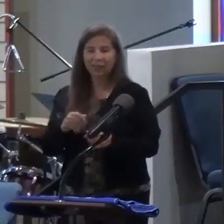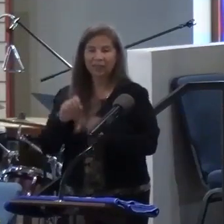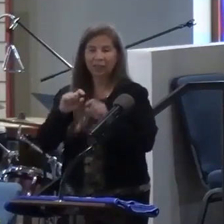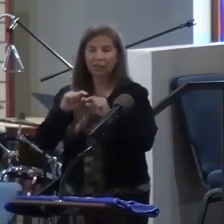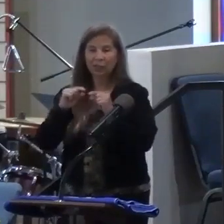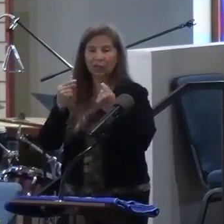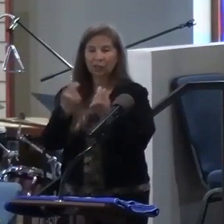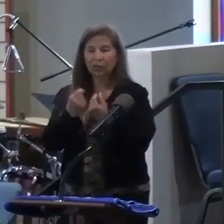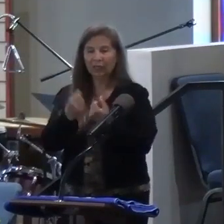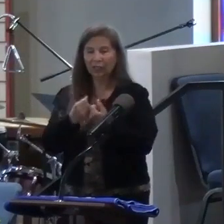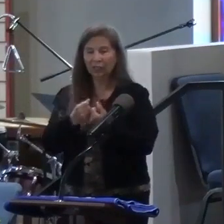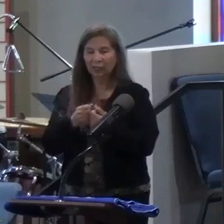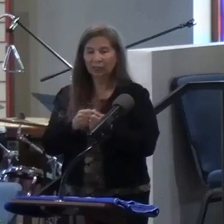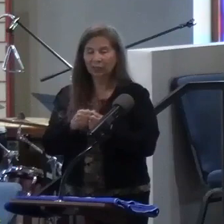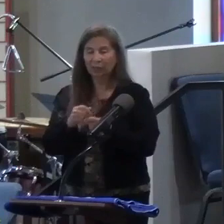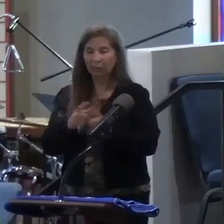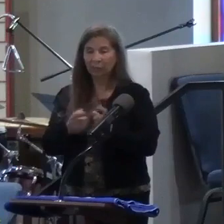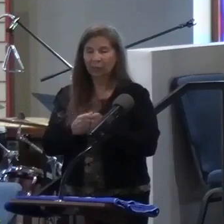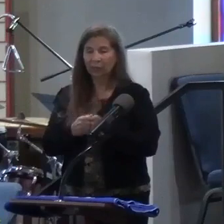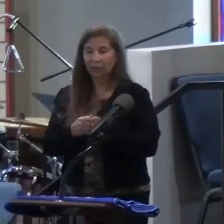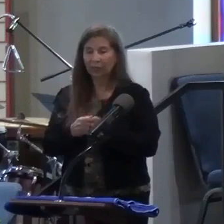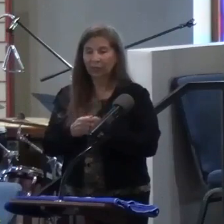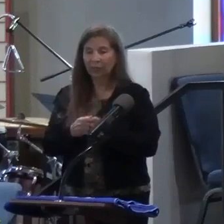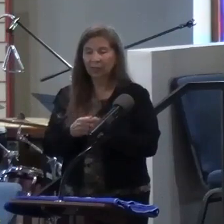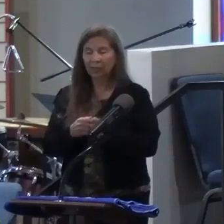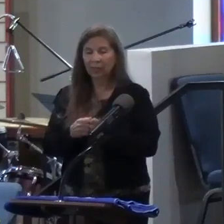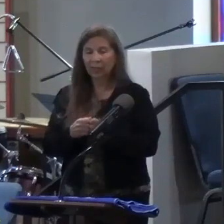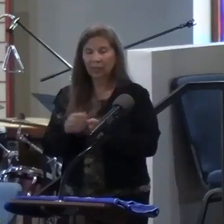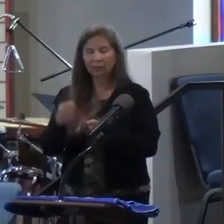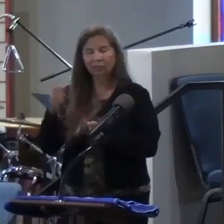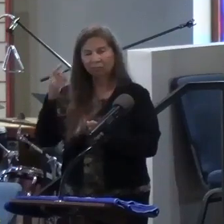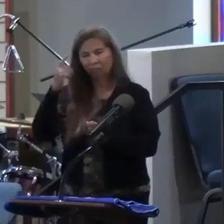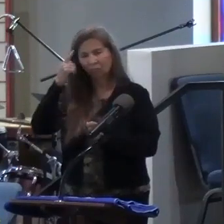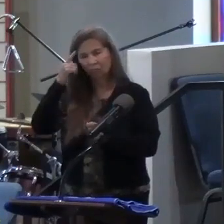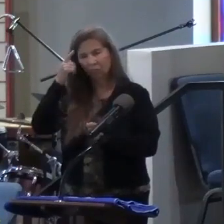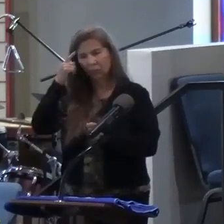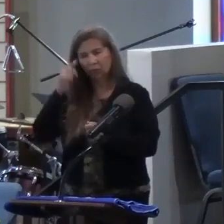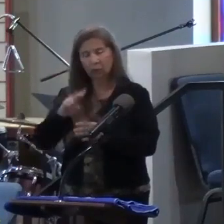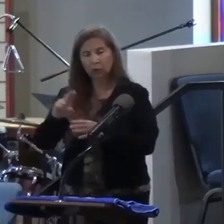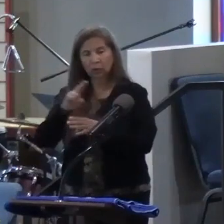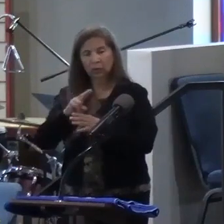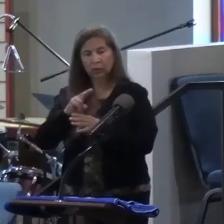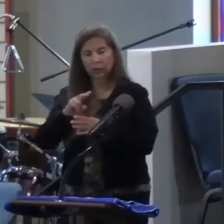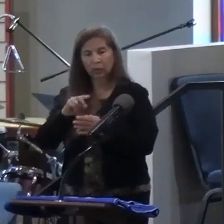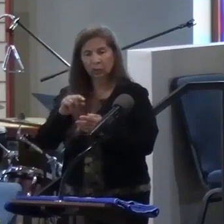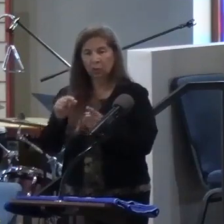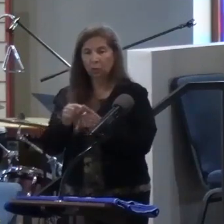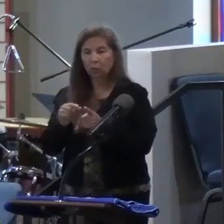first service also, but I'm just very aware that I think God wants to use this word.